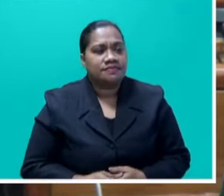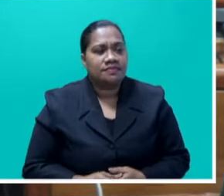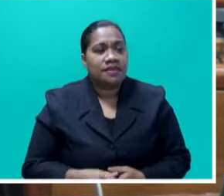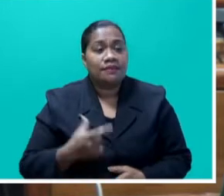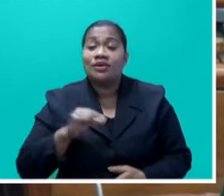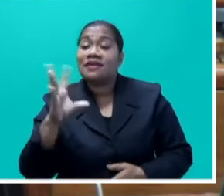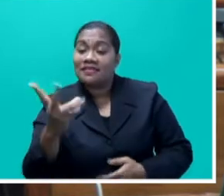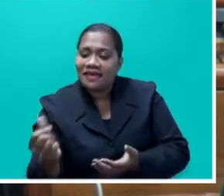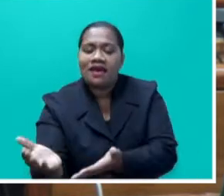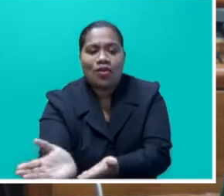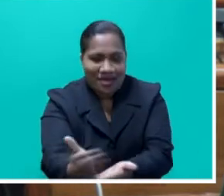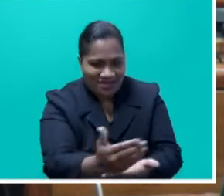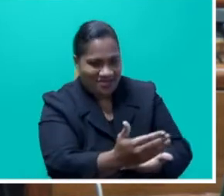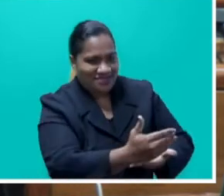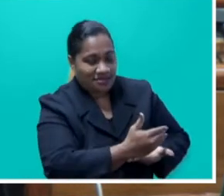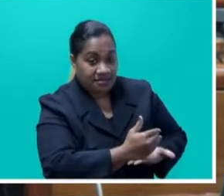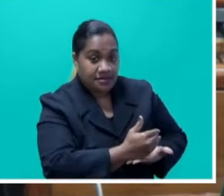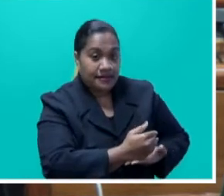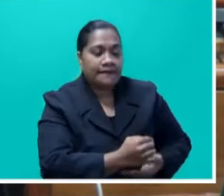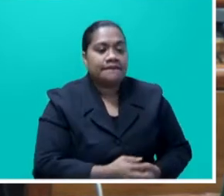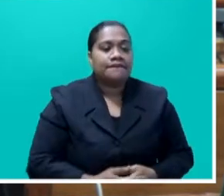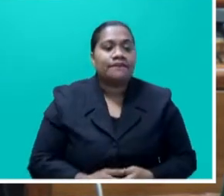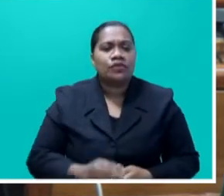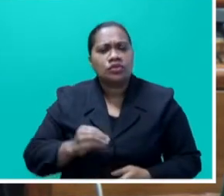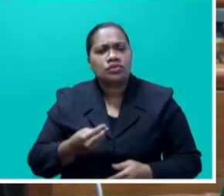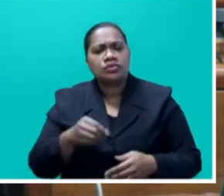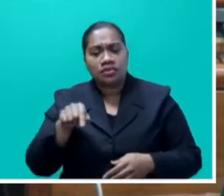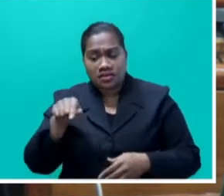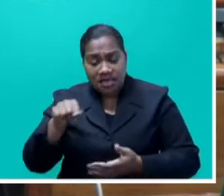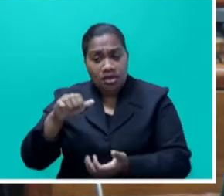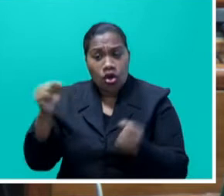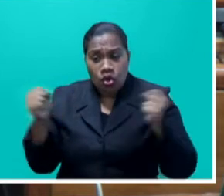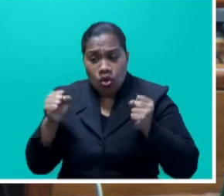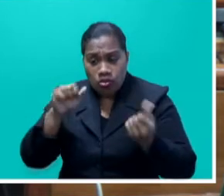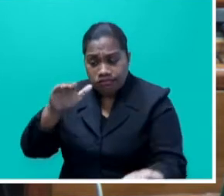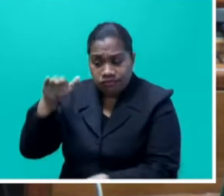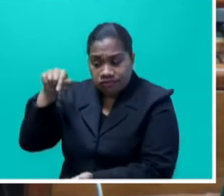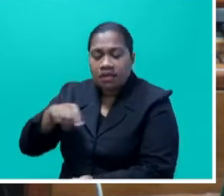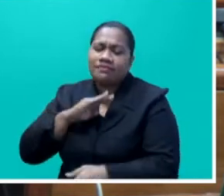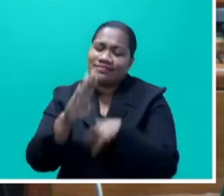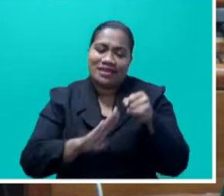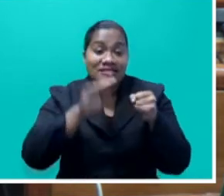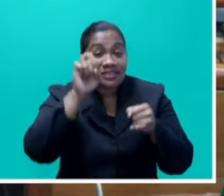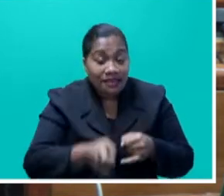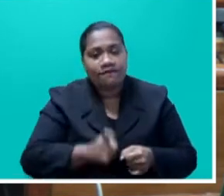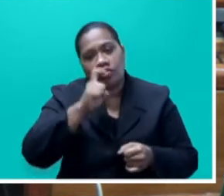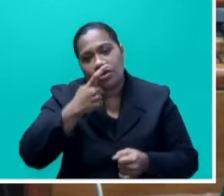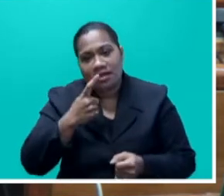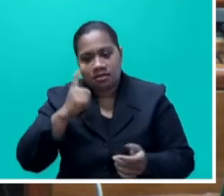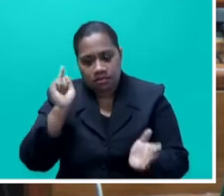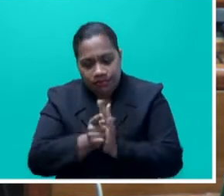the produce, the Mr Speaker say. So, coal storage facility is the last resort if you are not able to get your produce to the market, Mr Speaker say.